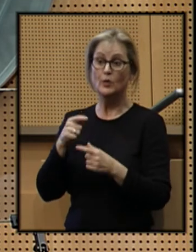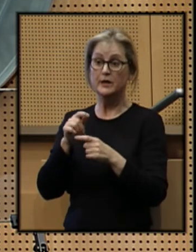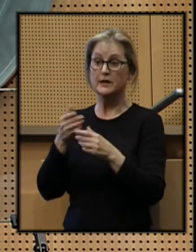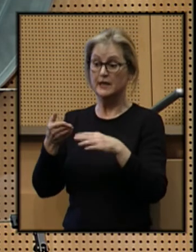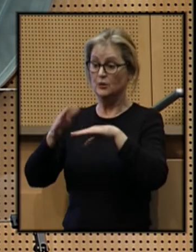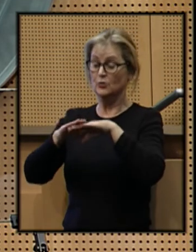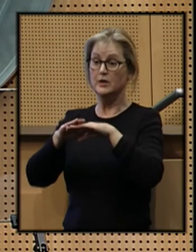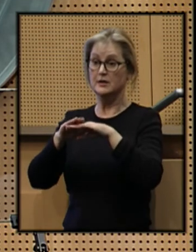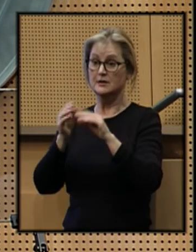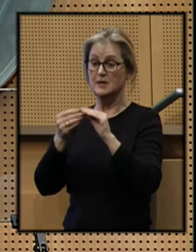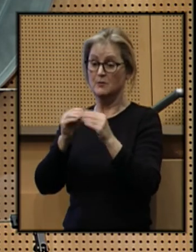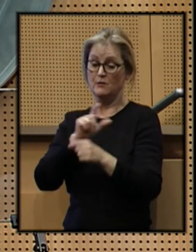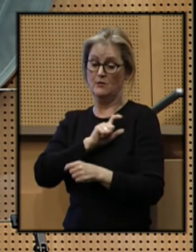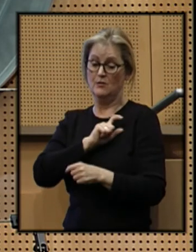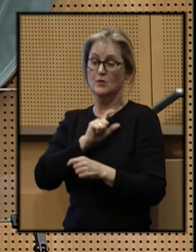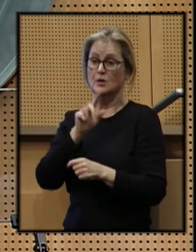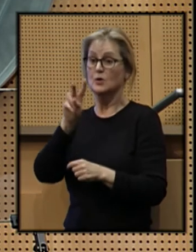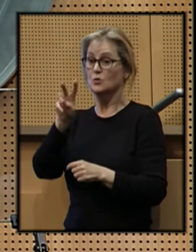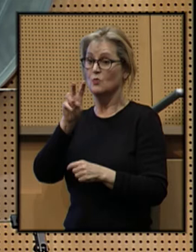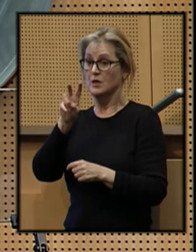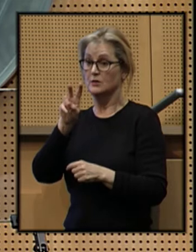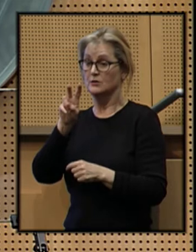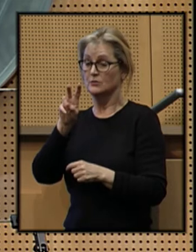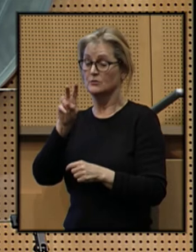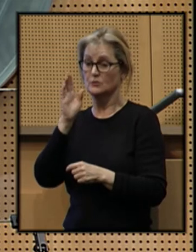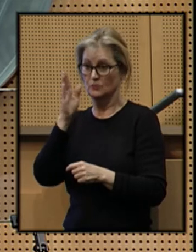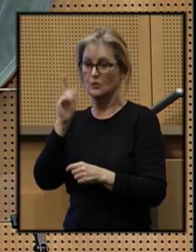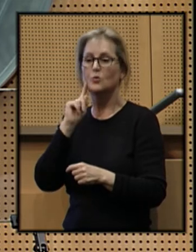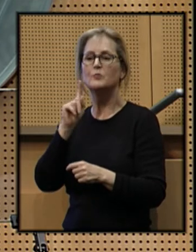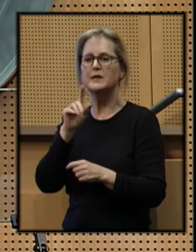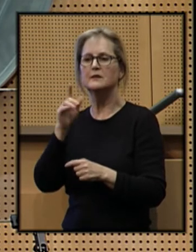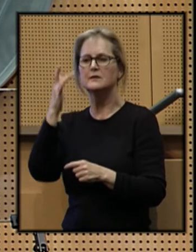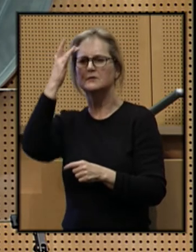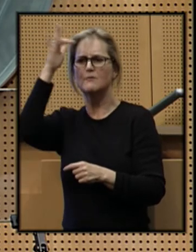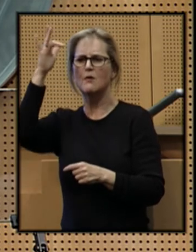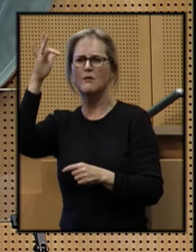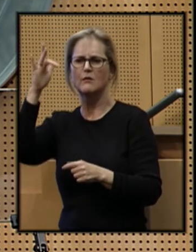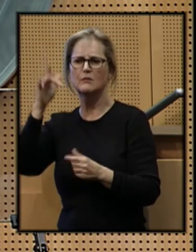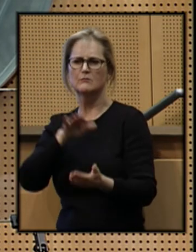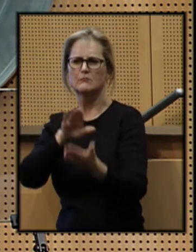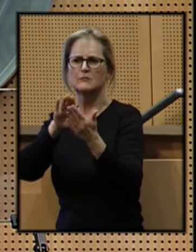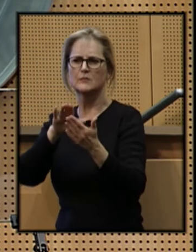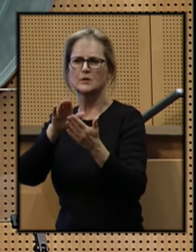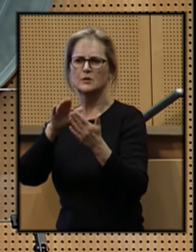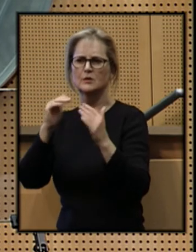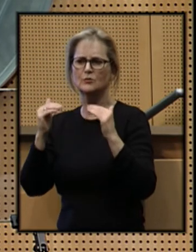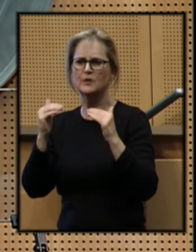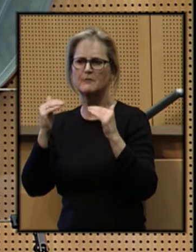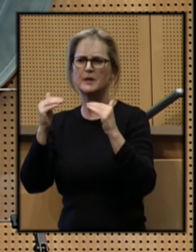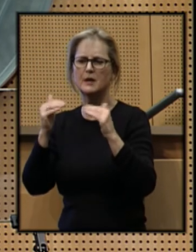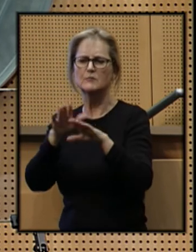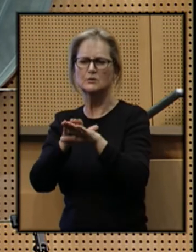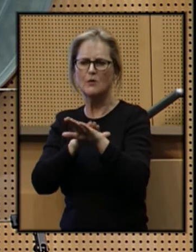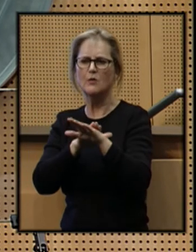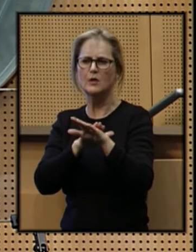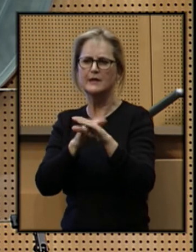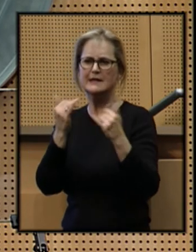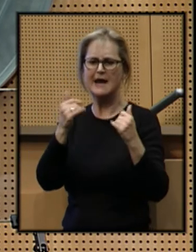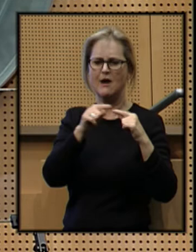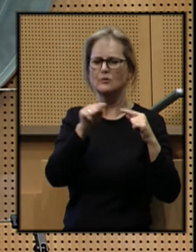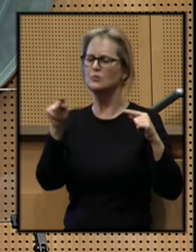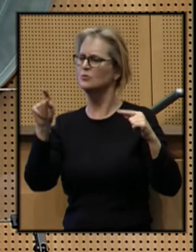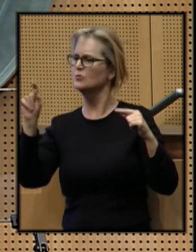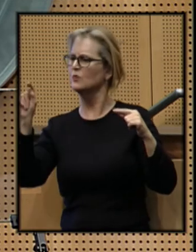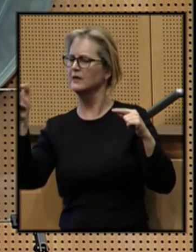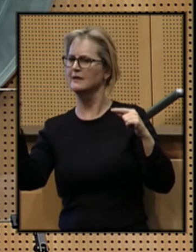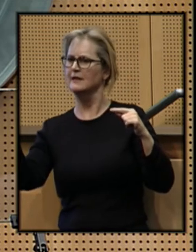number of officers by 200, we will be smart about it, ramping up gradually between now and 2019